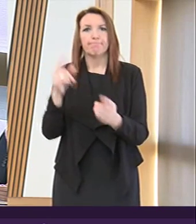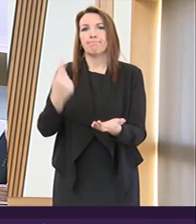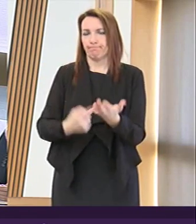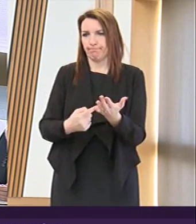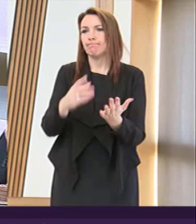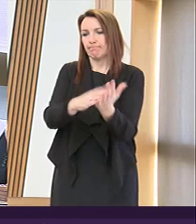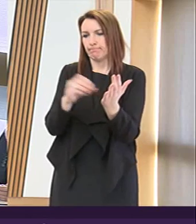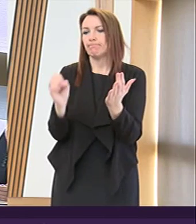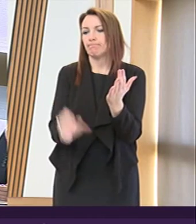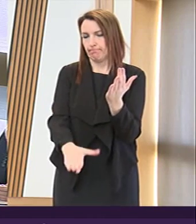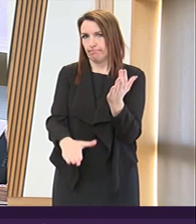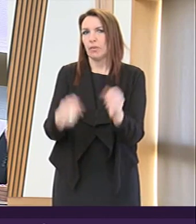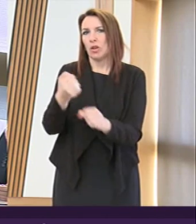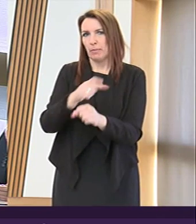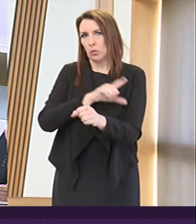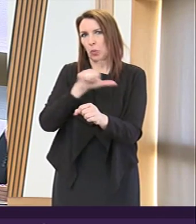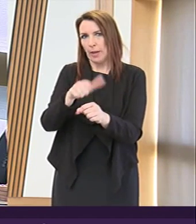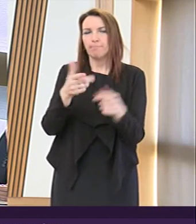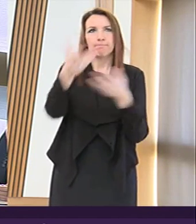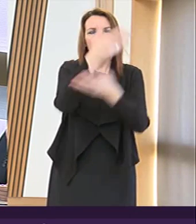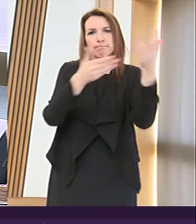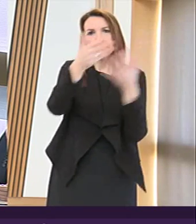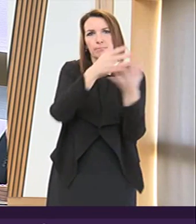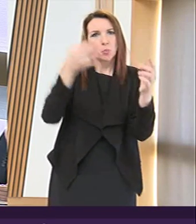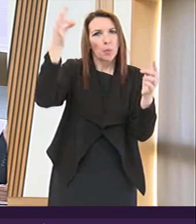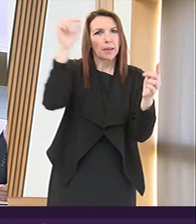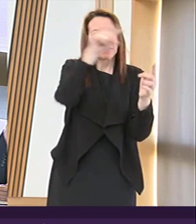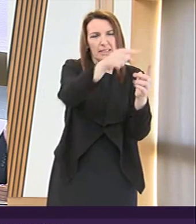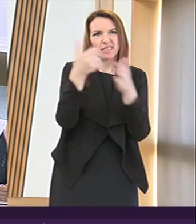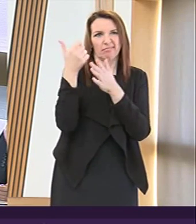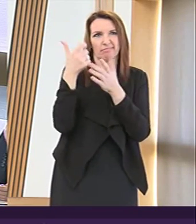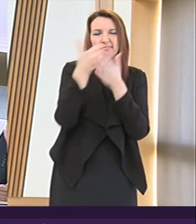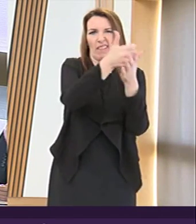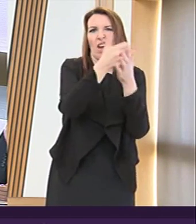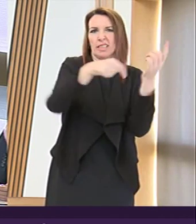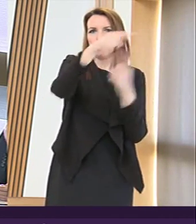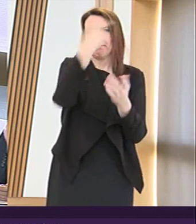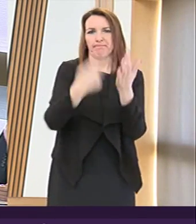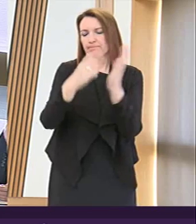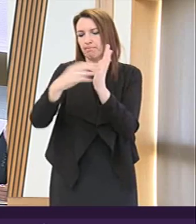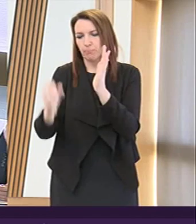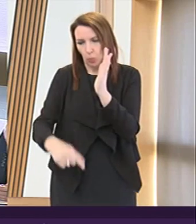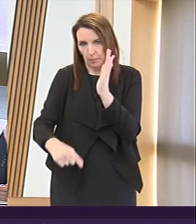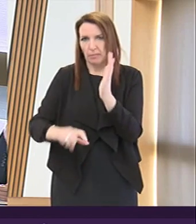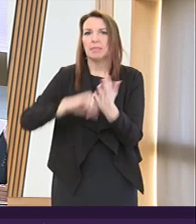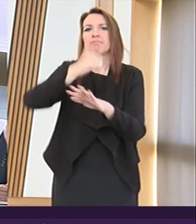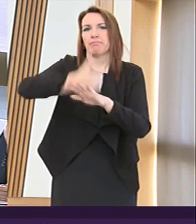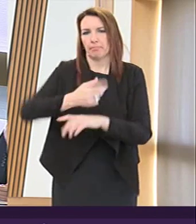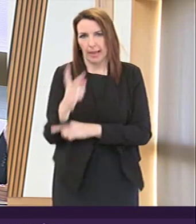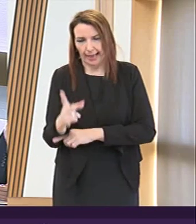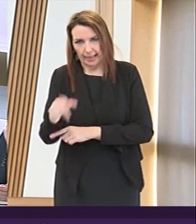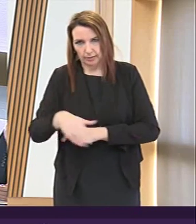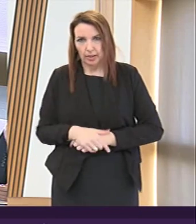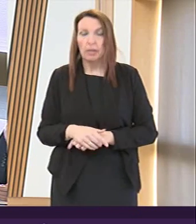withdrawn by the Scottish Government following correspondence with the committee's legal advisers The instrument was